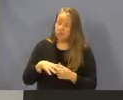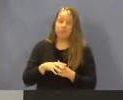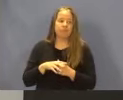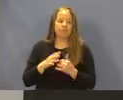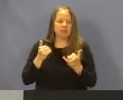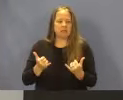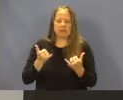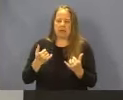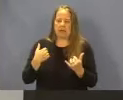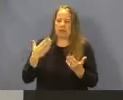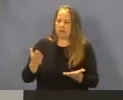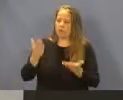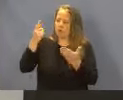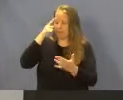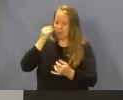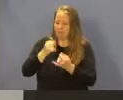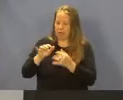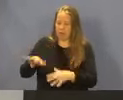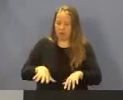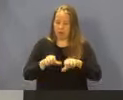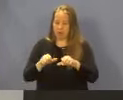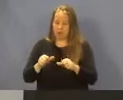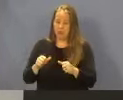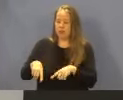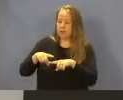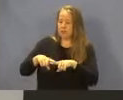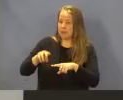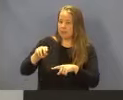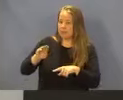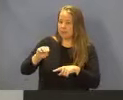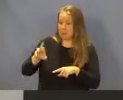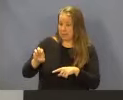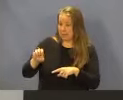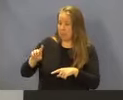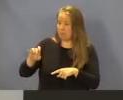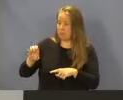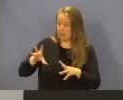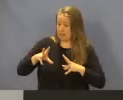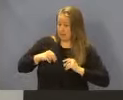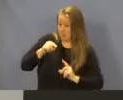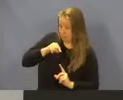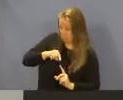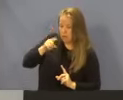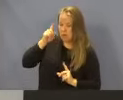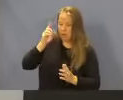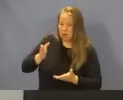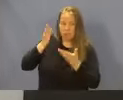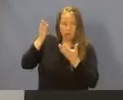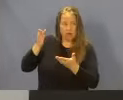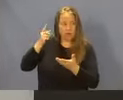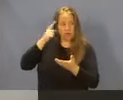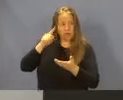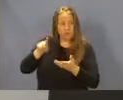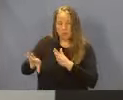Today I'm presenting for final adoption pending Medicare and Medicaid services acceptance, a proposal to reimburse select